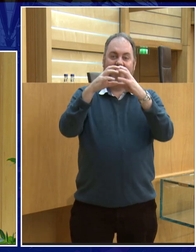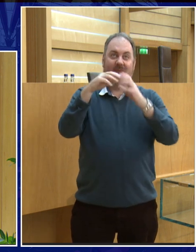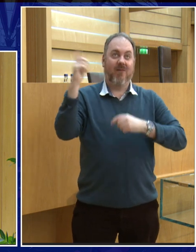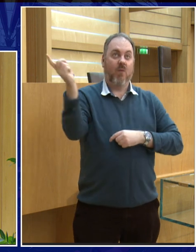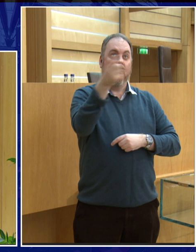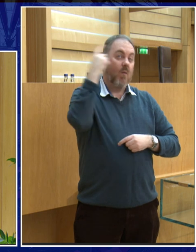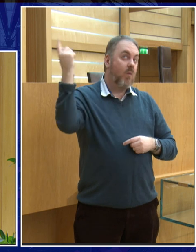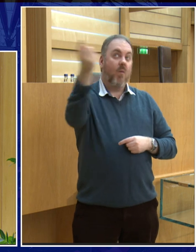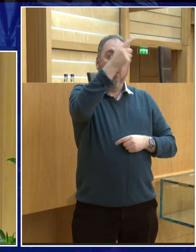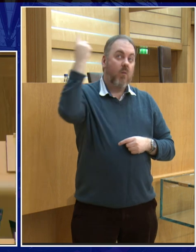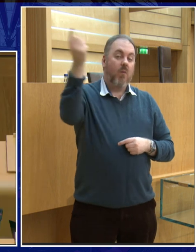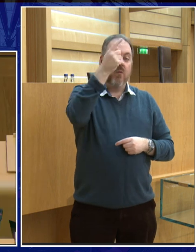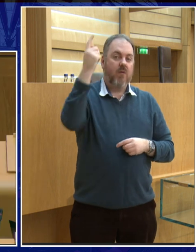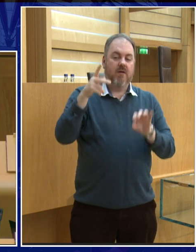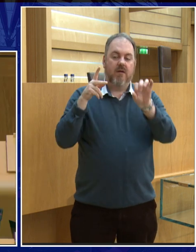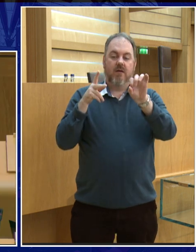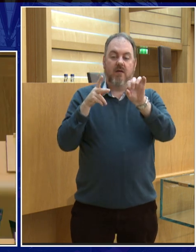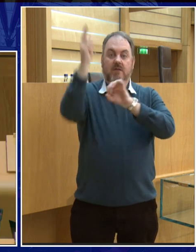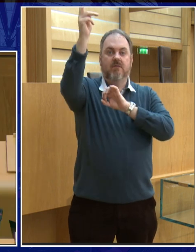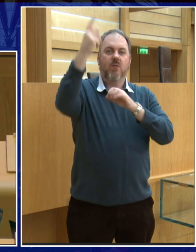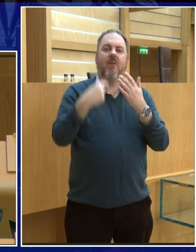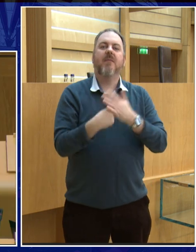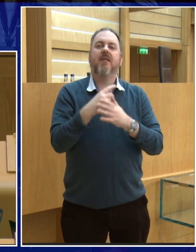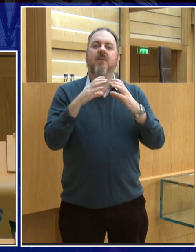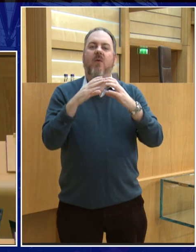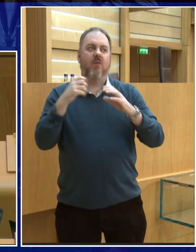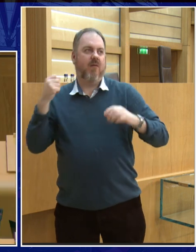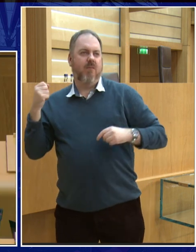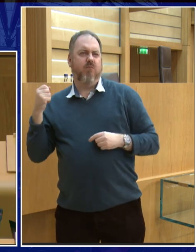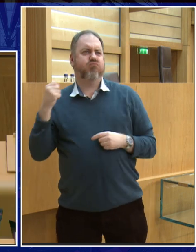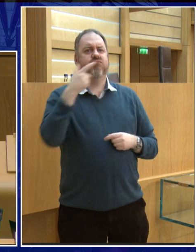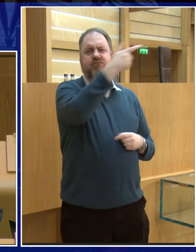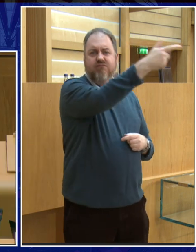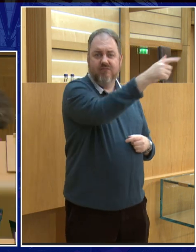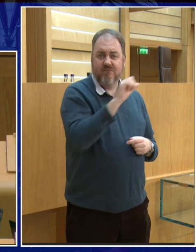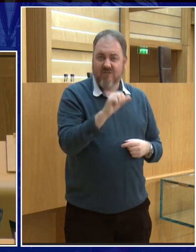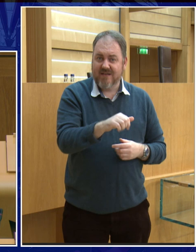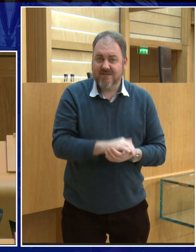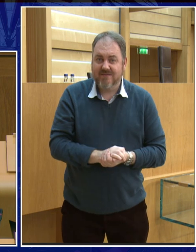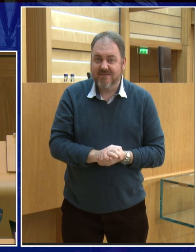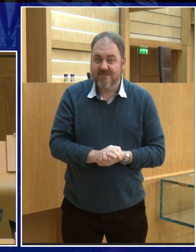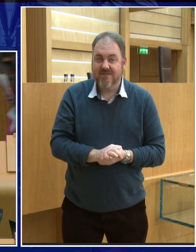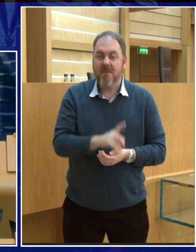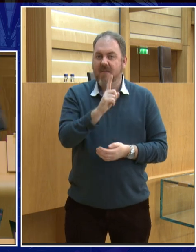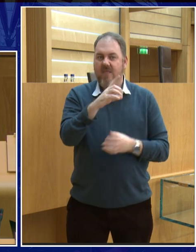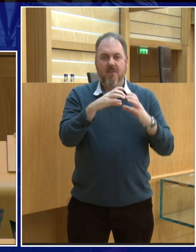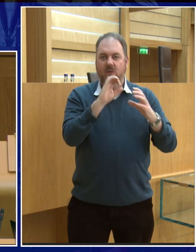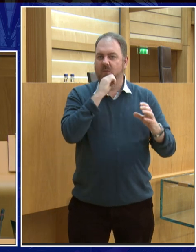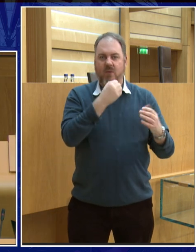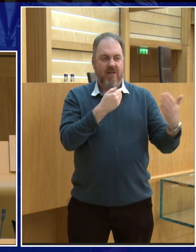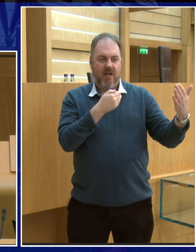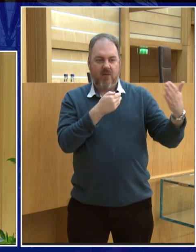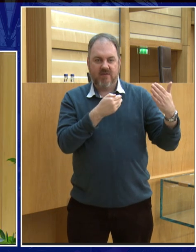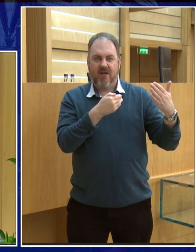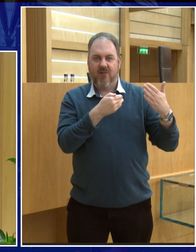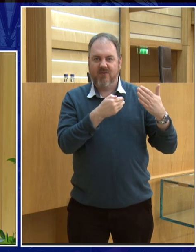if I go very fast and I cut the string, what's going to happen to the ball? It would go pinging off effectively into space. That's right, it would go whoosh. And